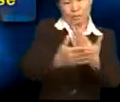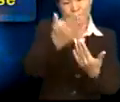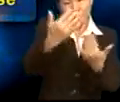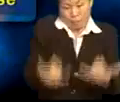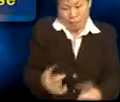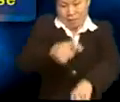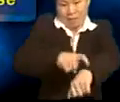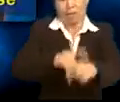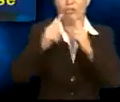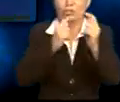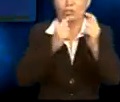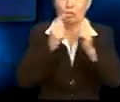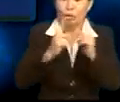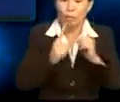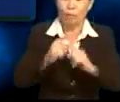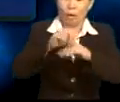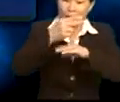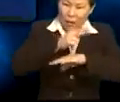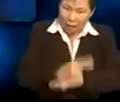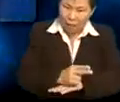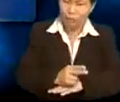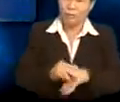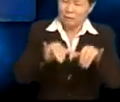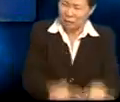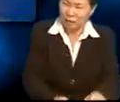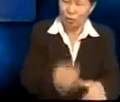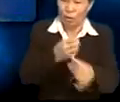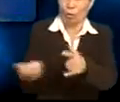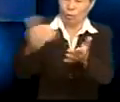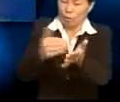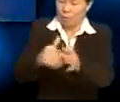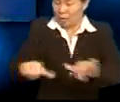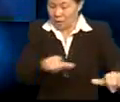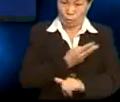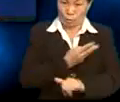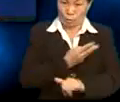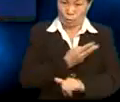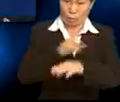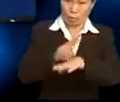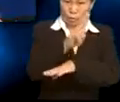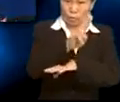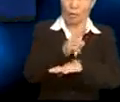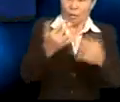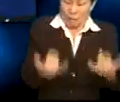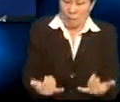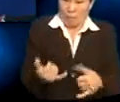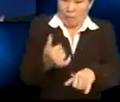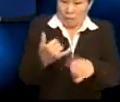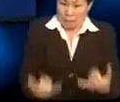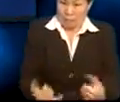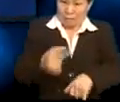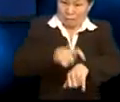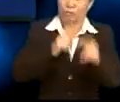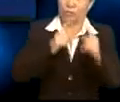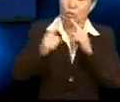simple present tense to talk about habitual, permanent or repeated actions. We also use the simple present tense to